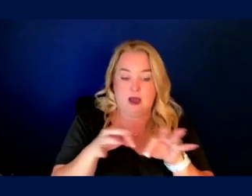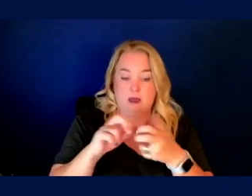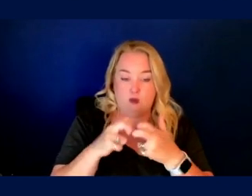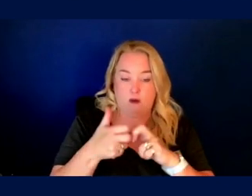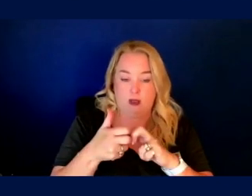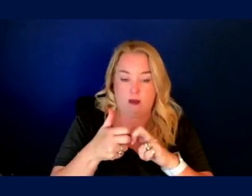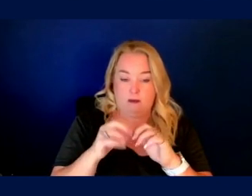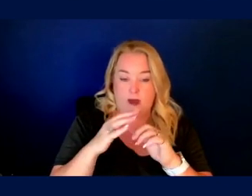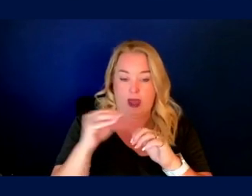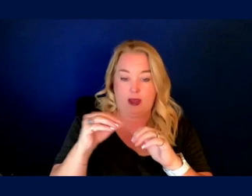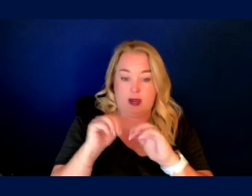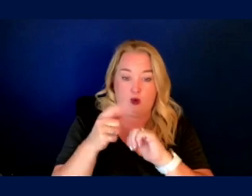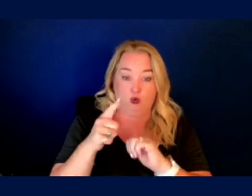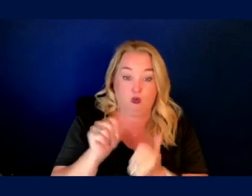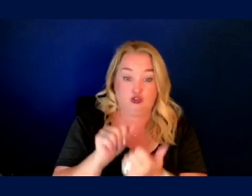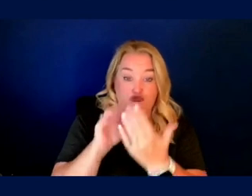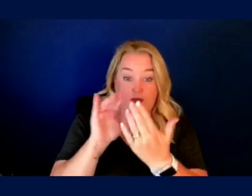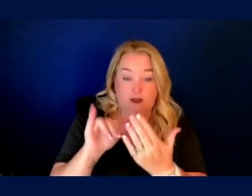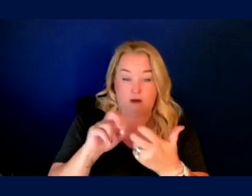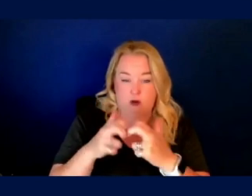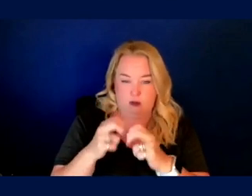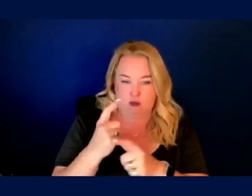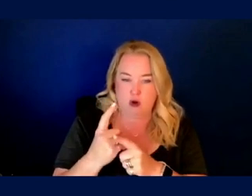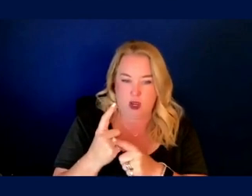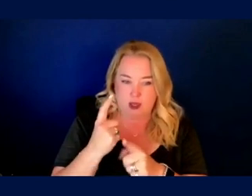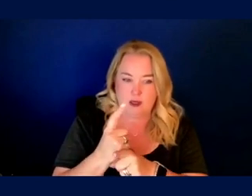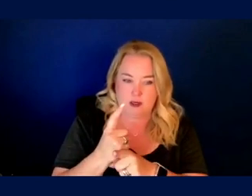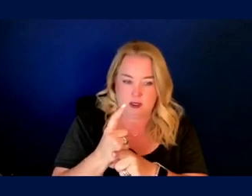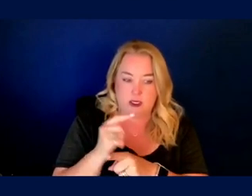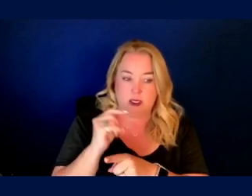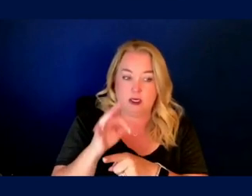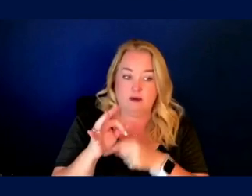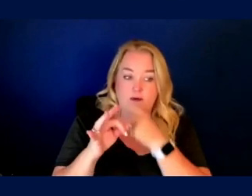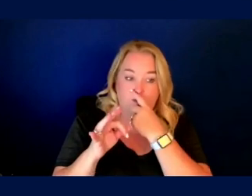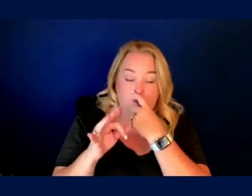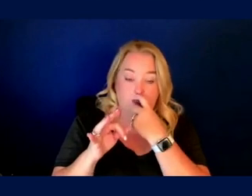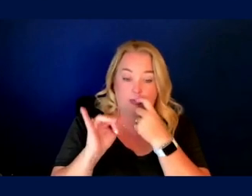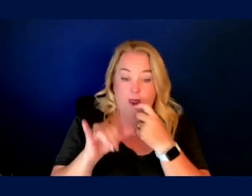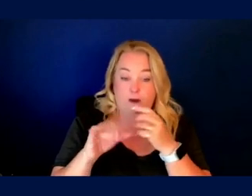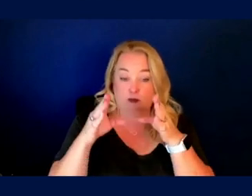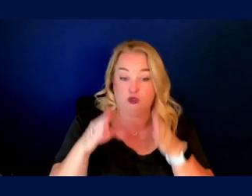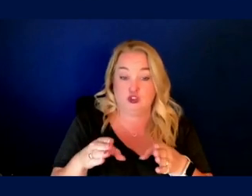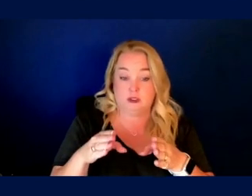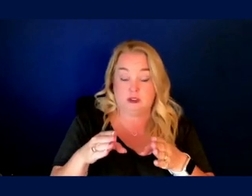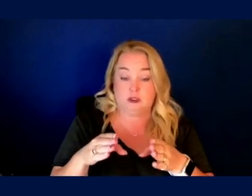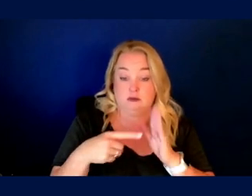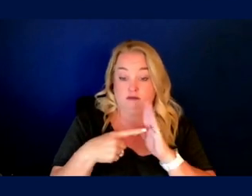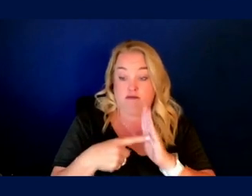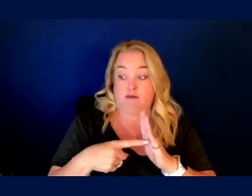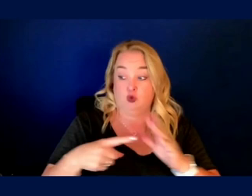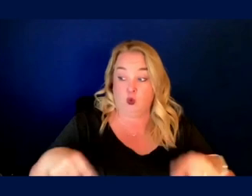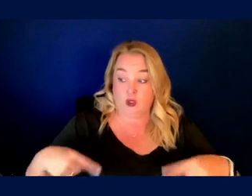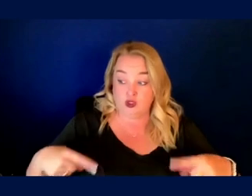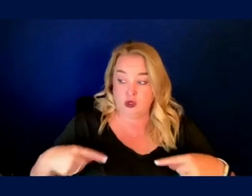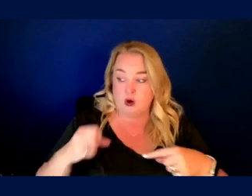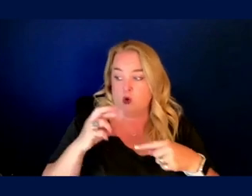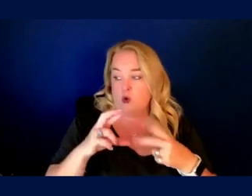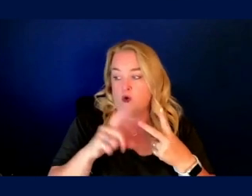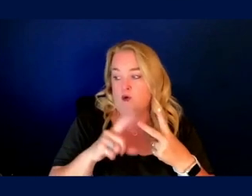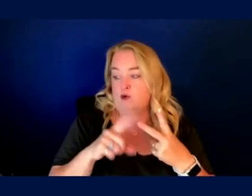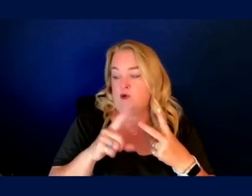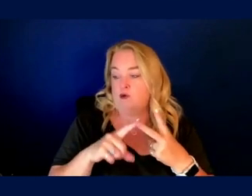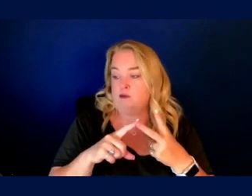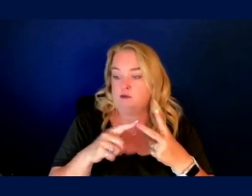you address that problem, right? So is the problem the fact that the person propels with a wheelchair? Or is a problem the fact that we have failed to